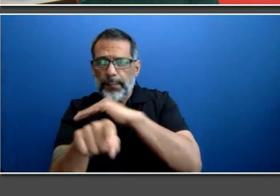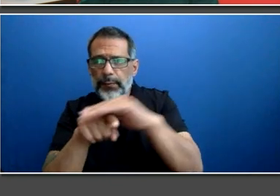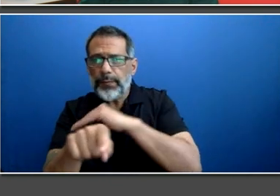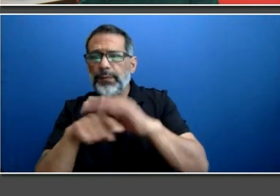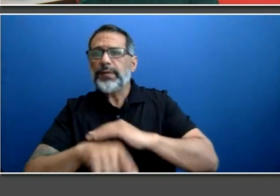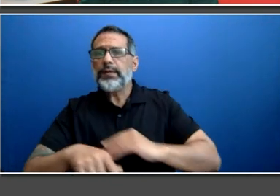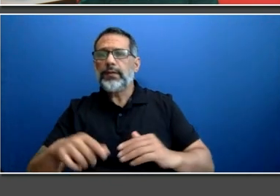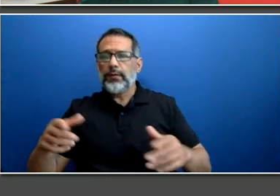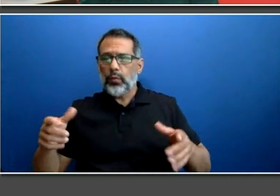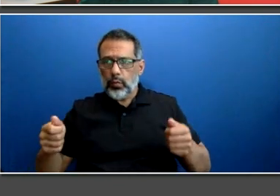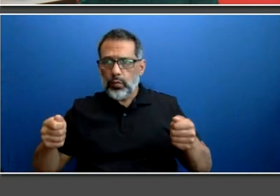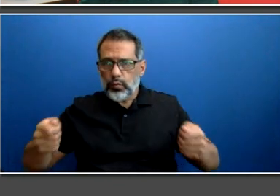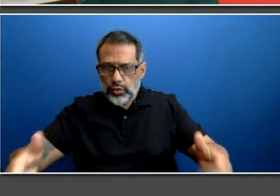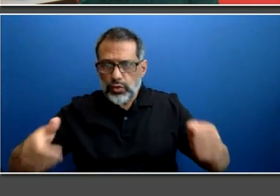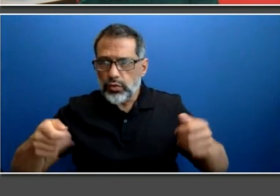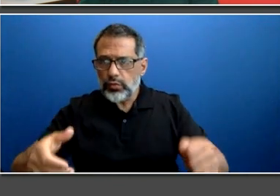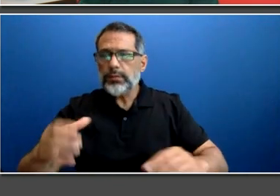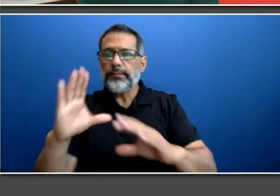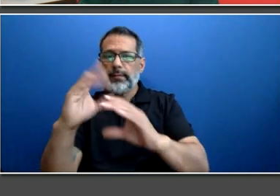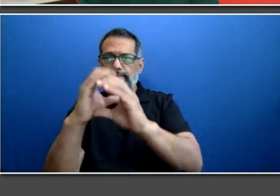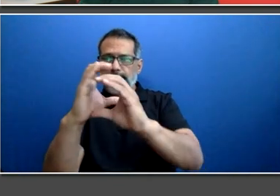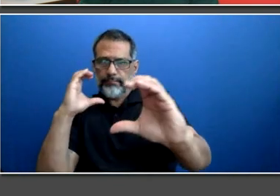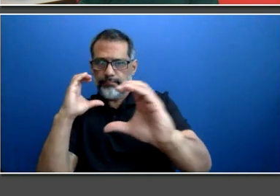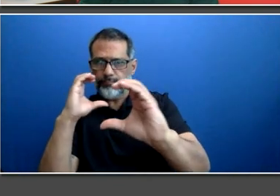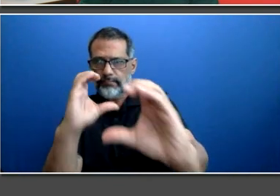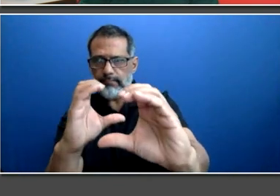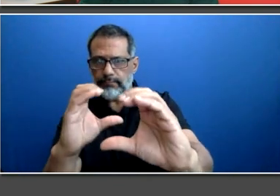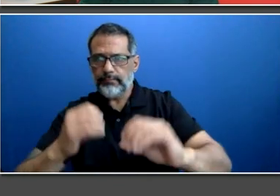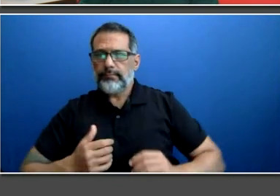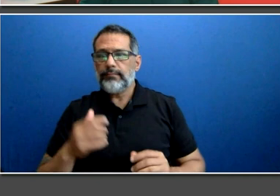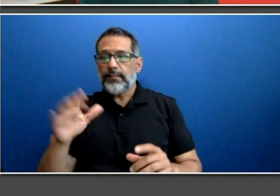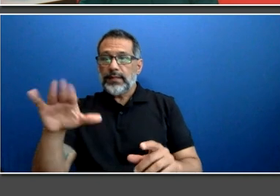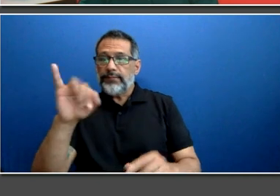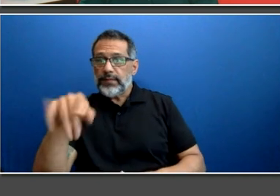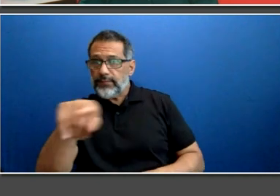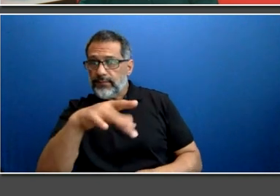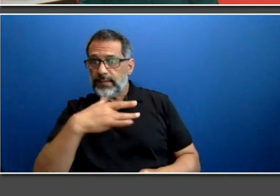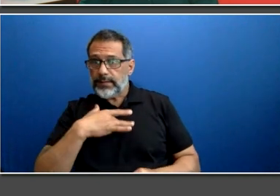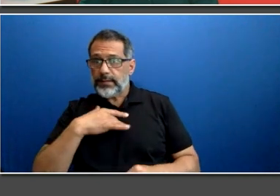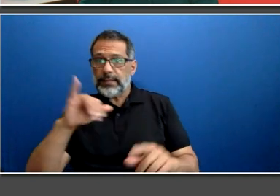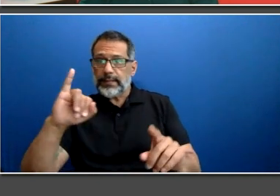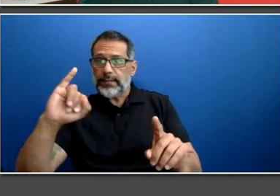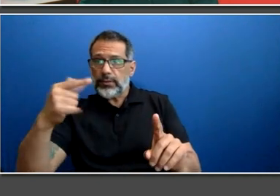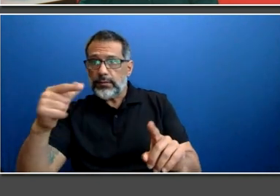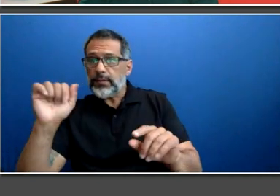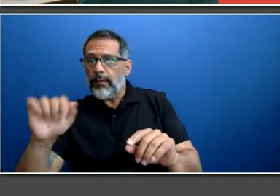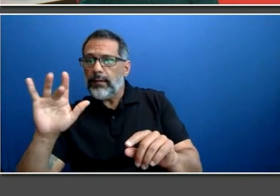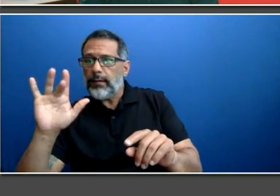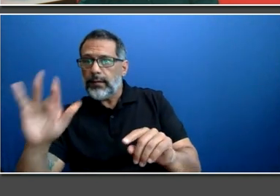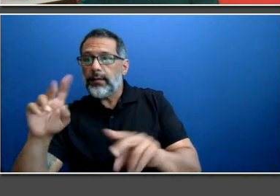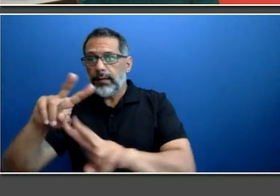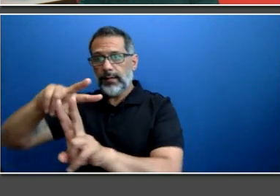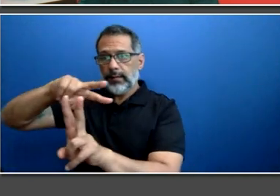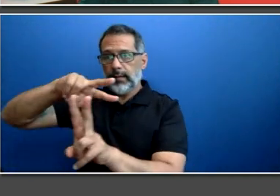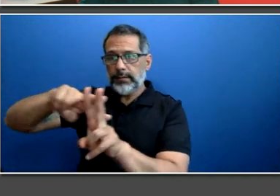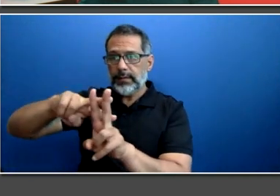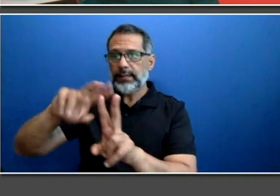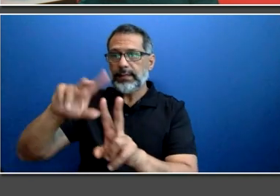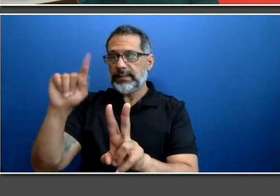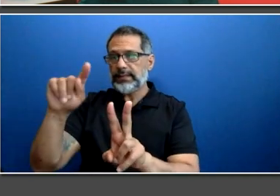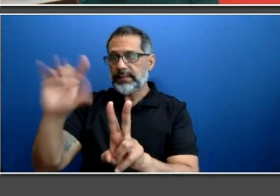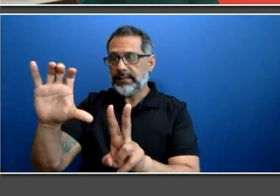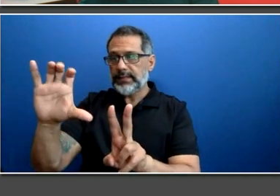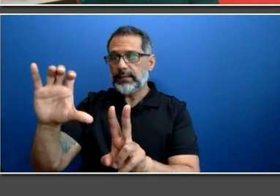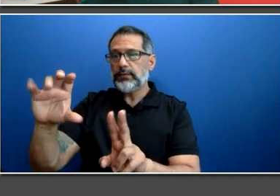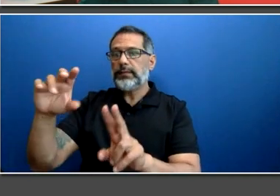add hashtag TTC connects today and your photo or video may be shared on TTC's Instagram page. Follow the